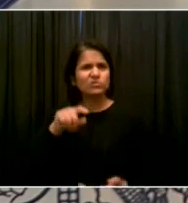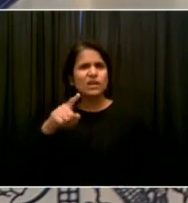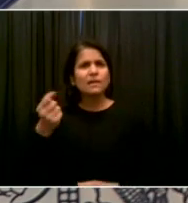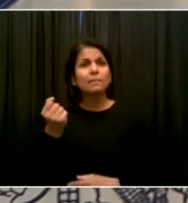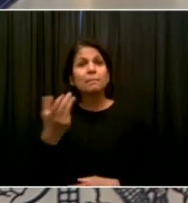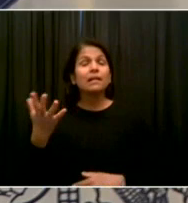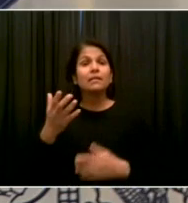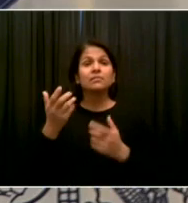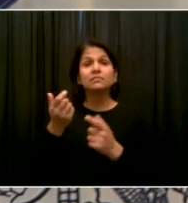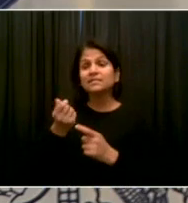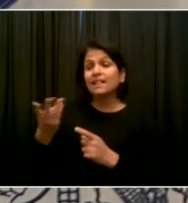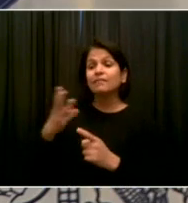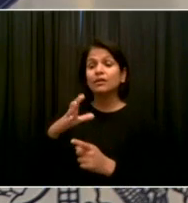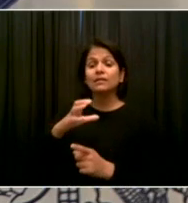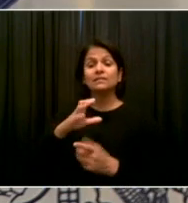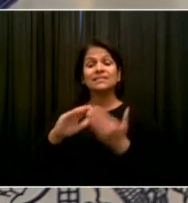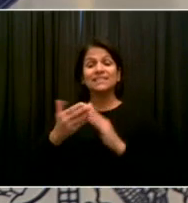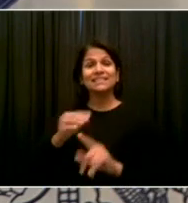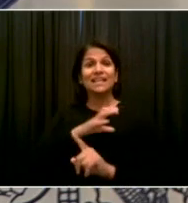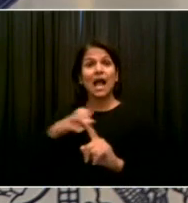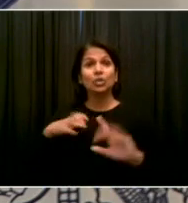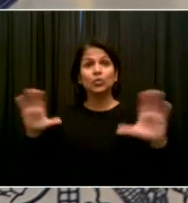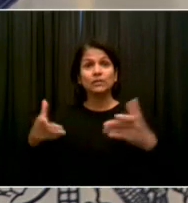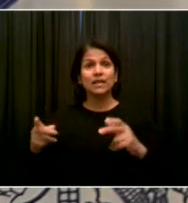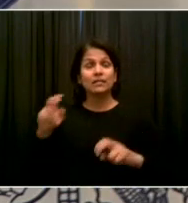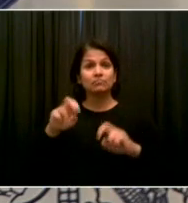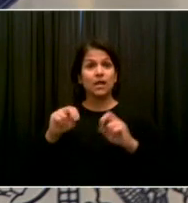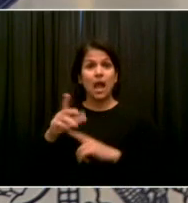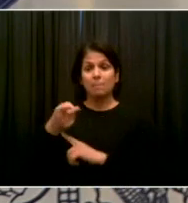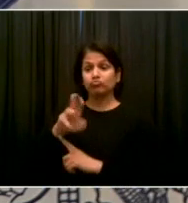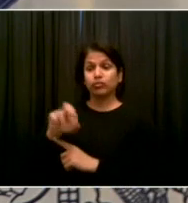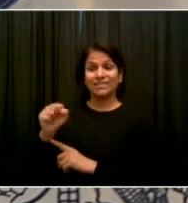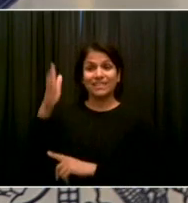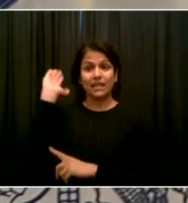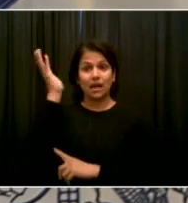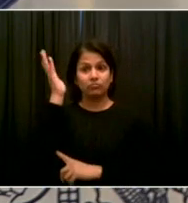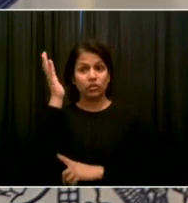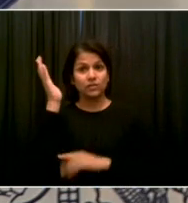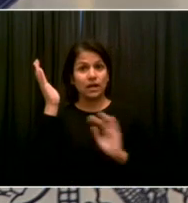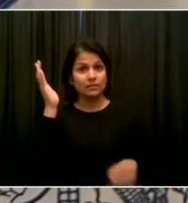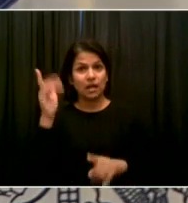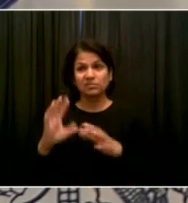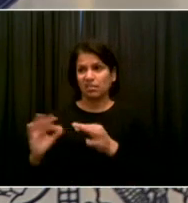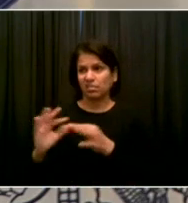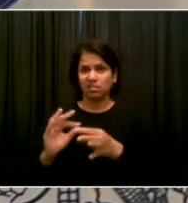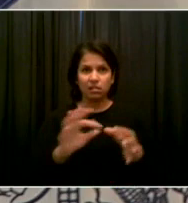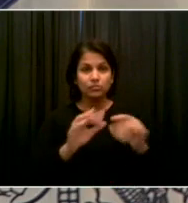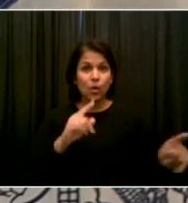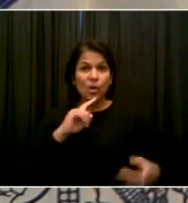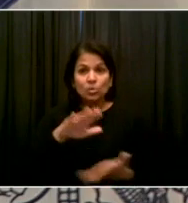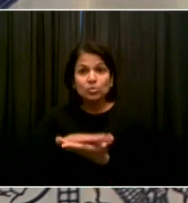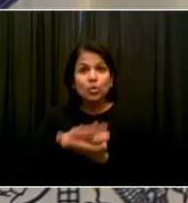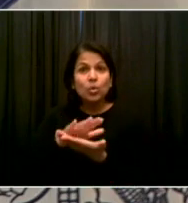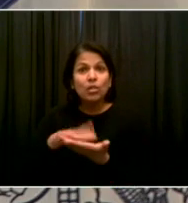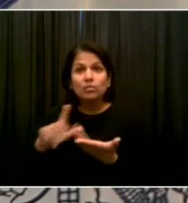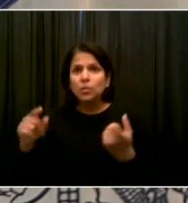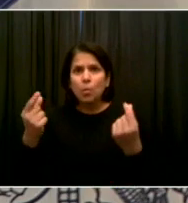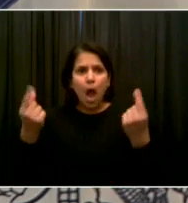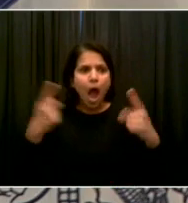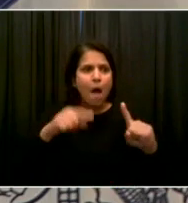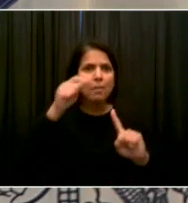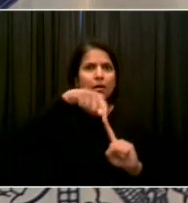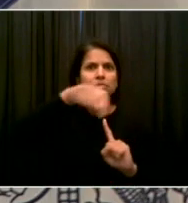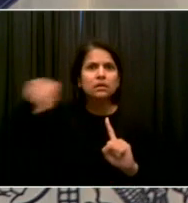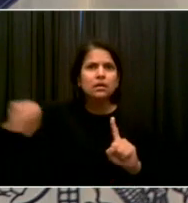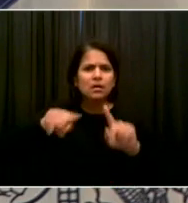what the picture is in schools right now in terms of COVID because there's not nearly enough testing happening right now. And the